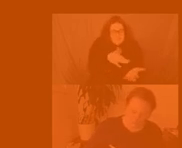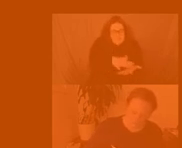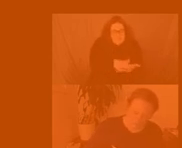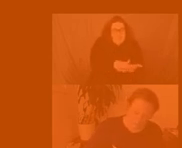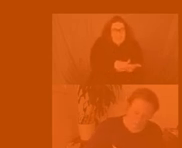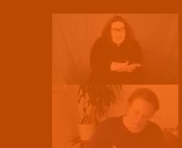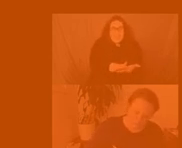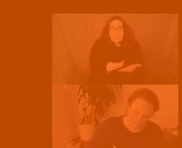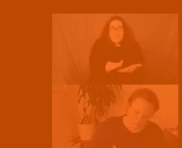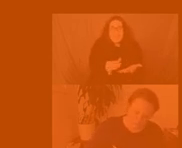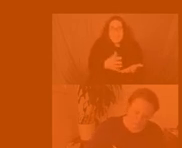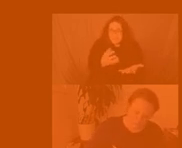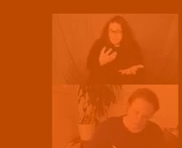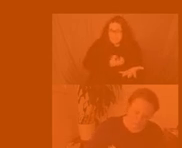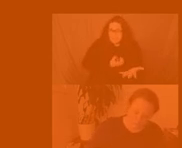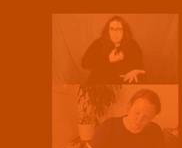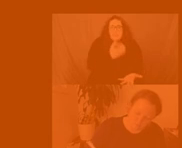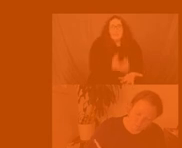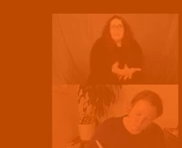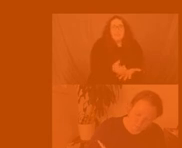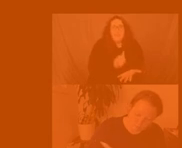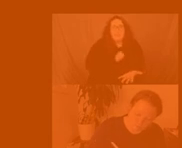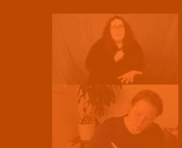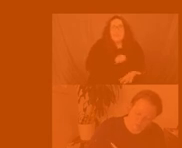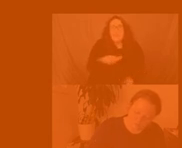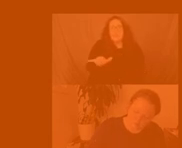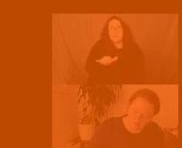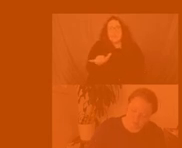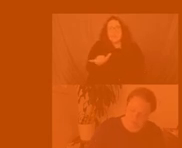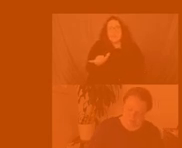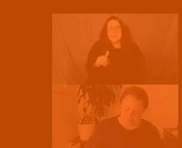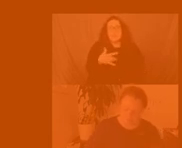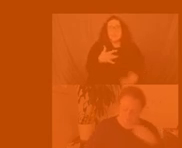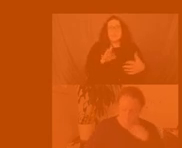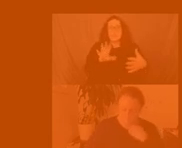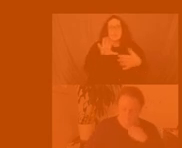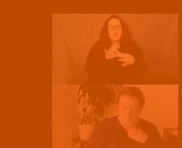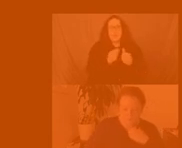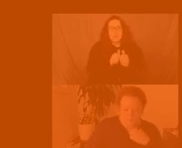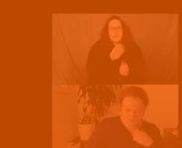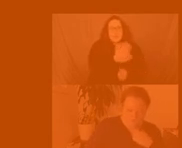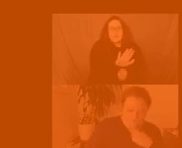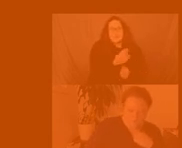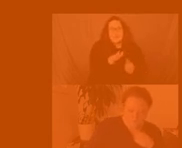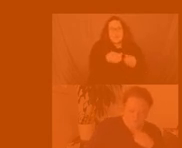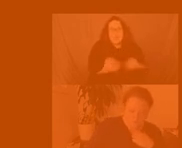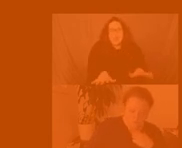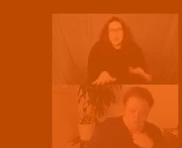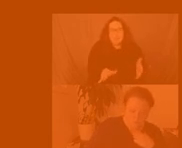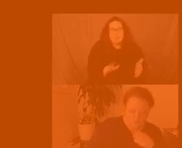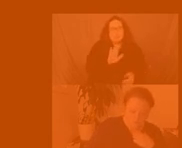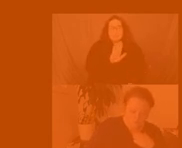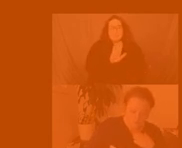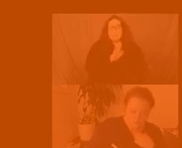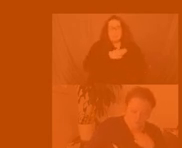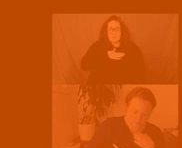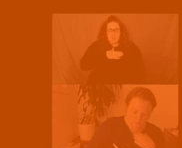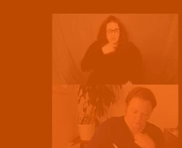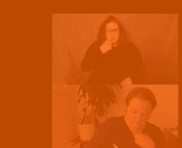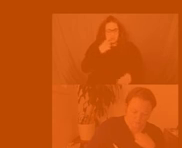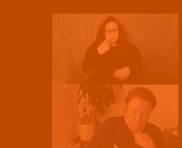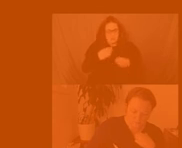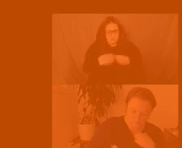and participate in his his loss and maybe think about some of our own losses and but also